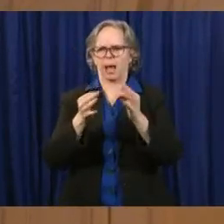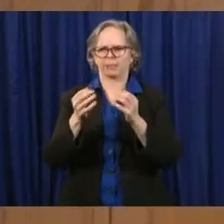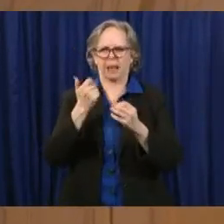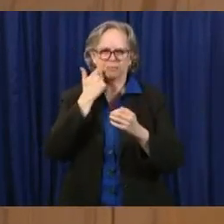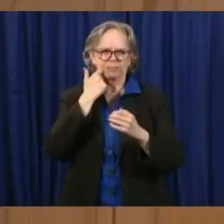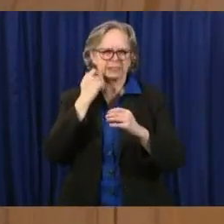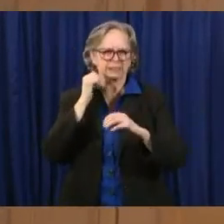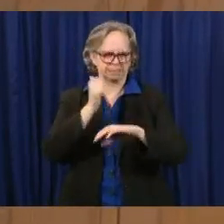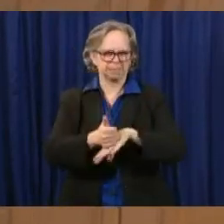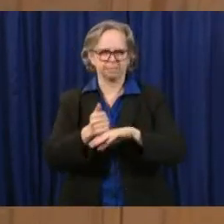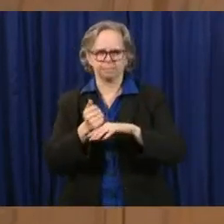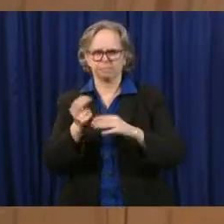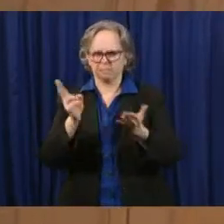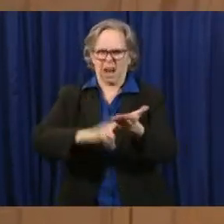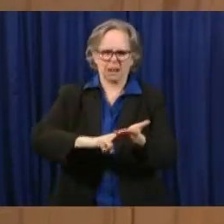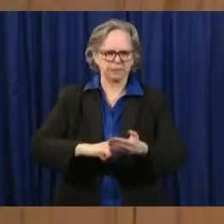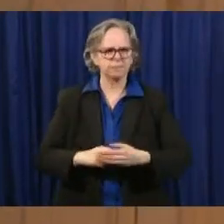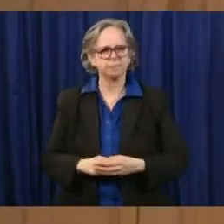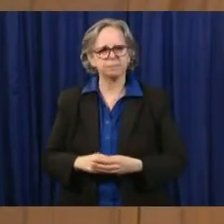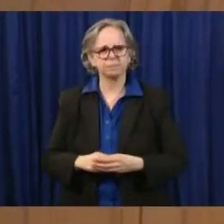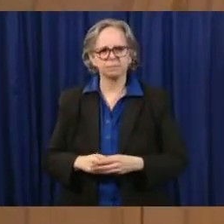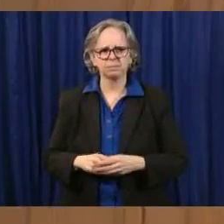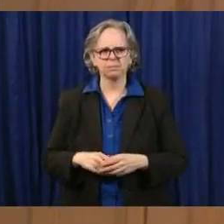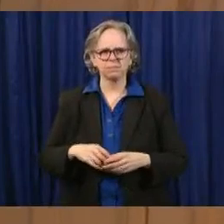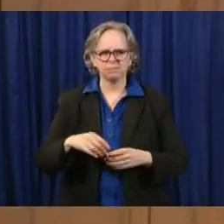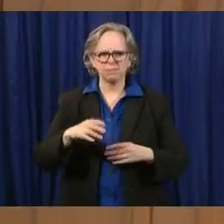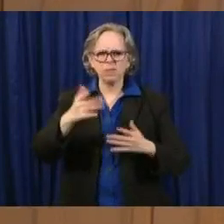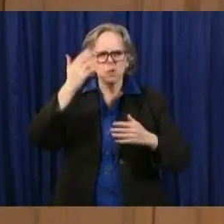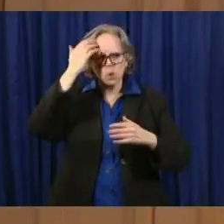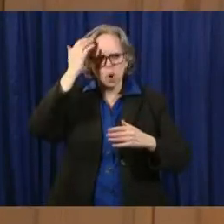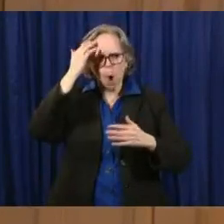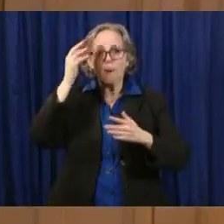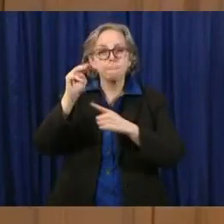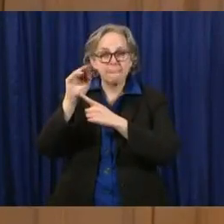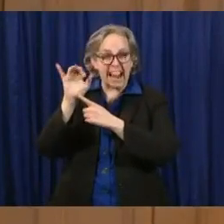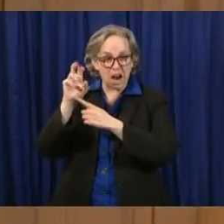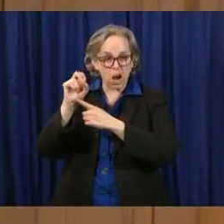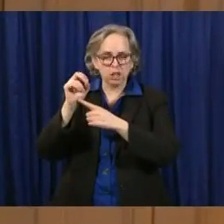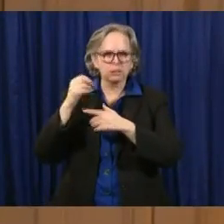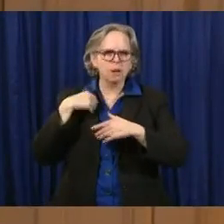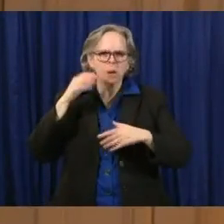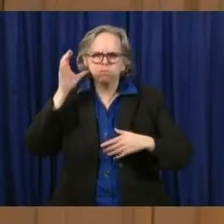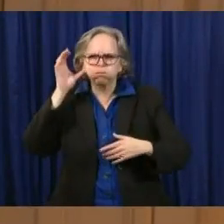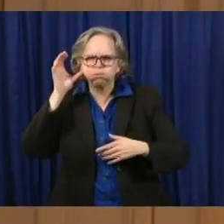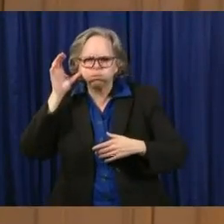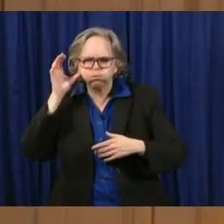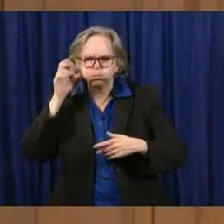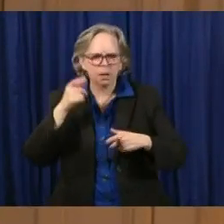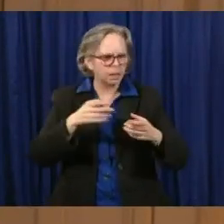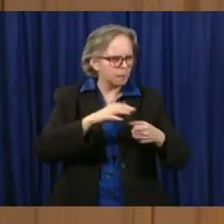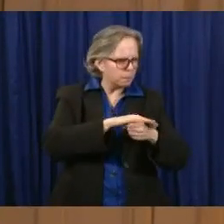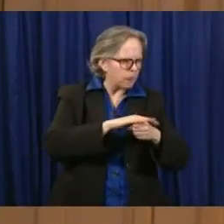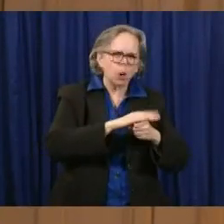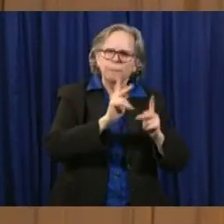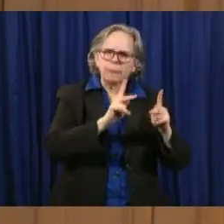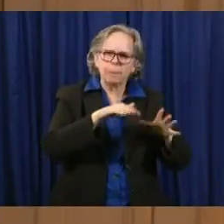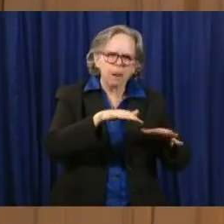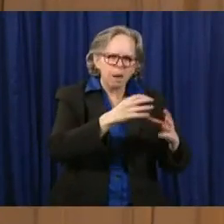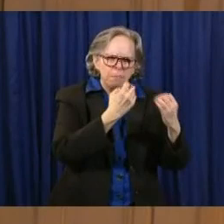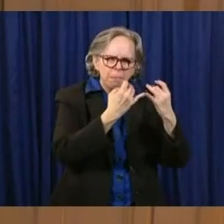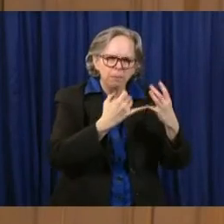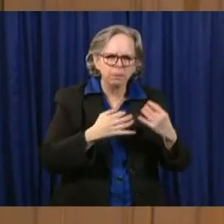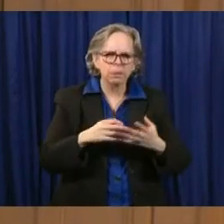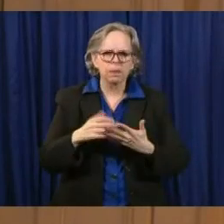with our mayors and listening to the needs at the local level, as well as with our frontline responders, we know how